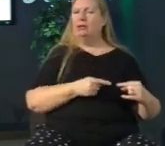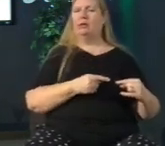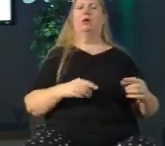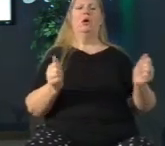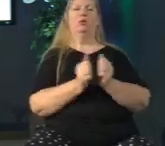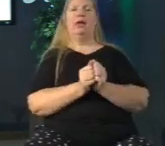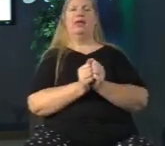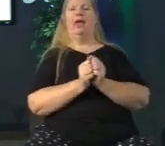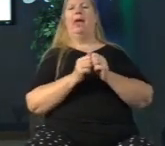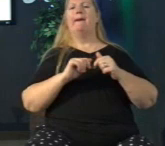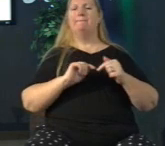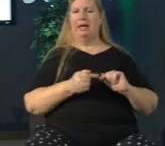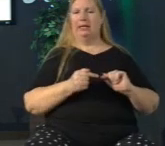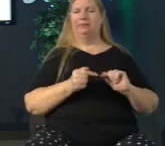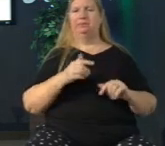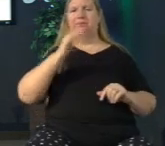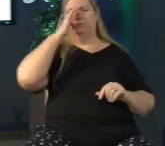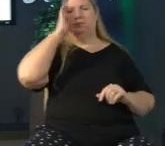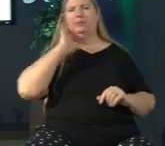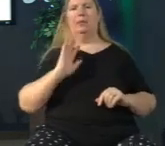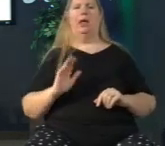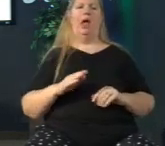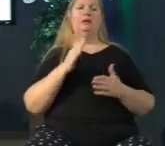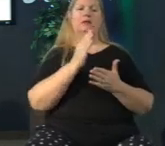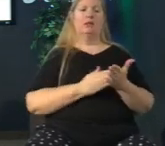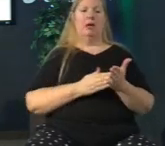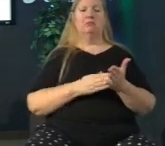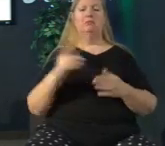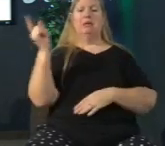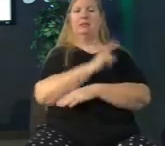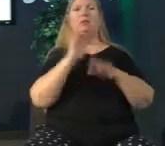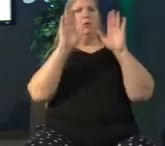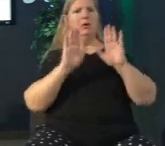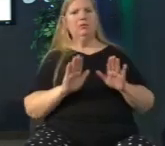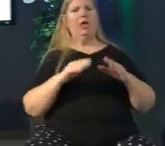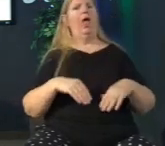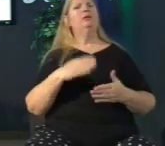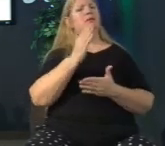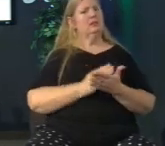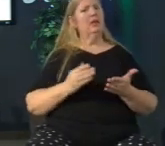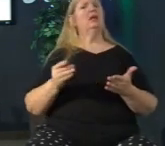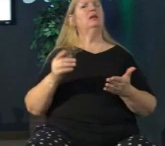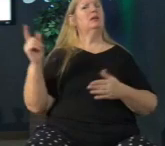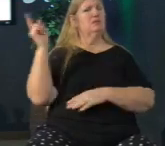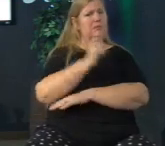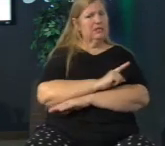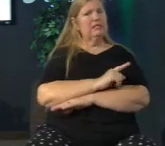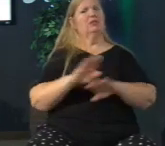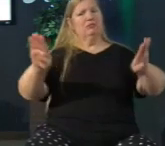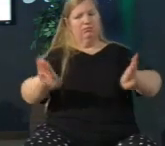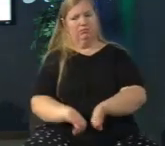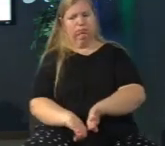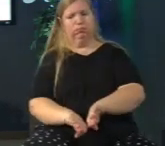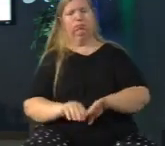days are great days and other days we're in the valley and we struggle with that pain but we